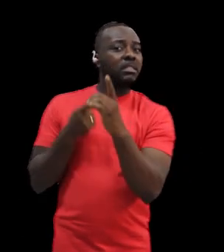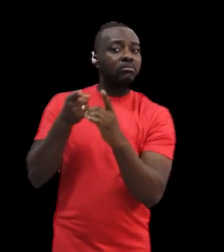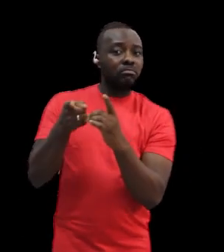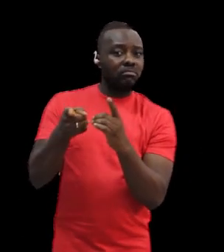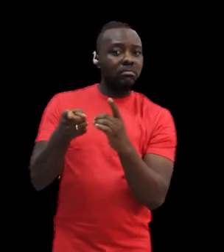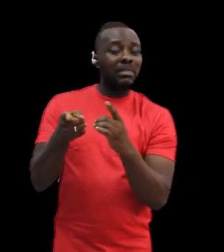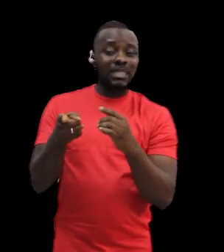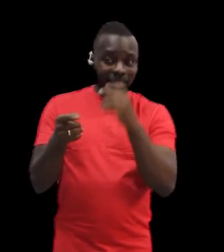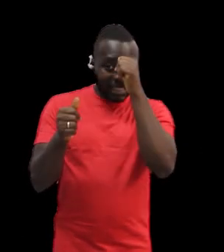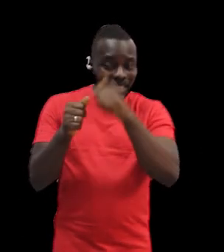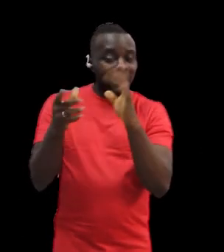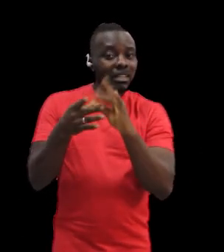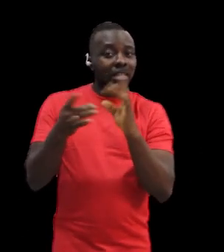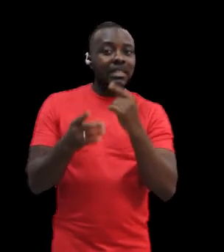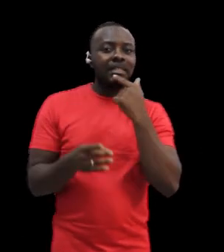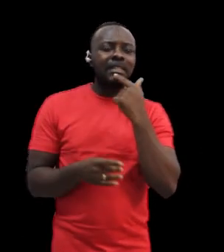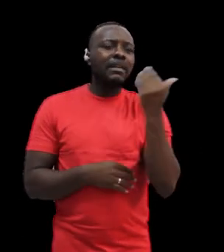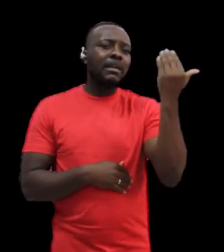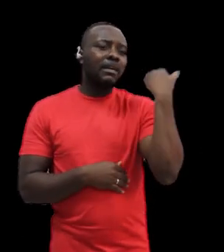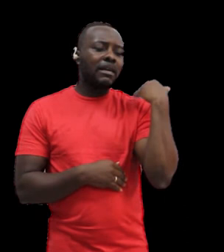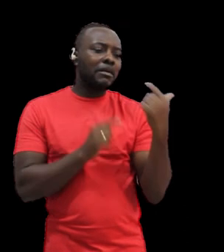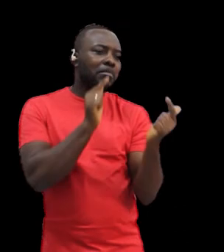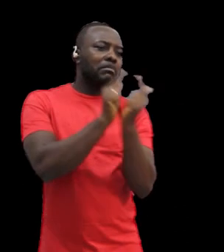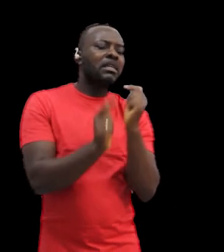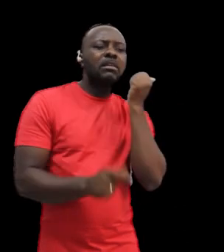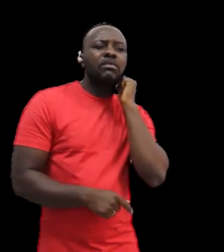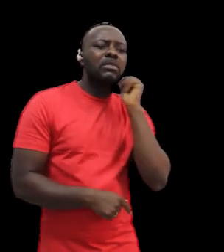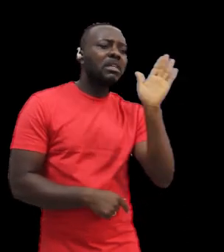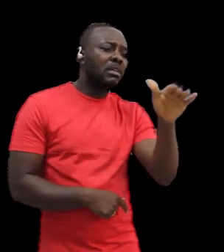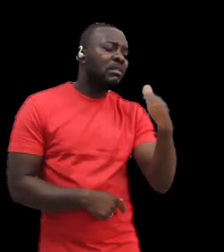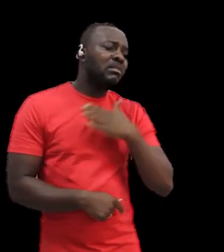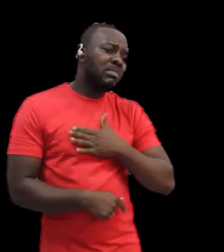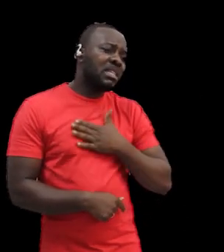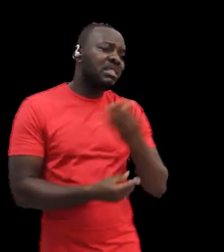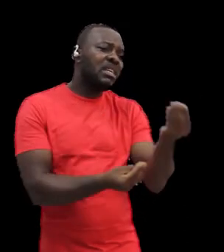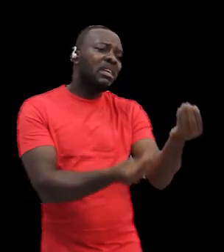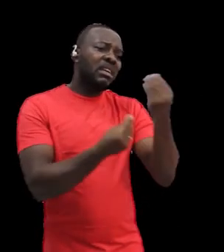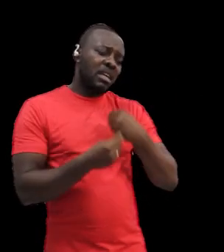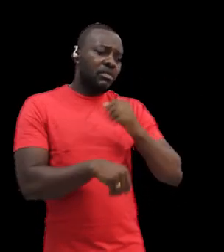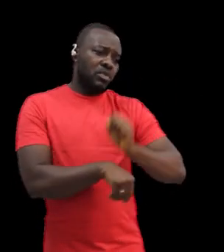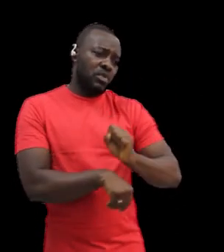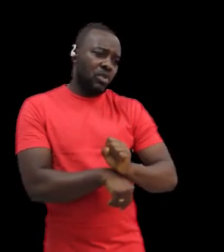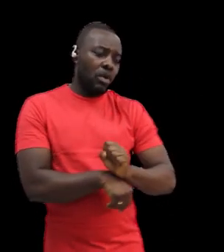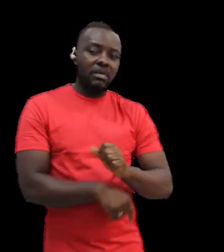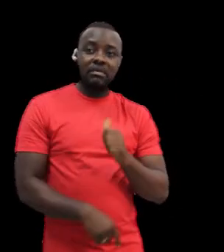recalled an early encounter with Foster and the Deaf student, saying that, asked Foster to get me some job, so Foster pressed the request